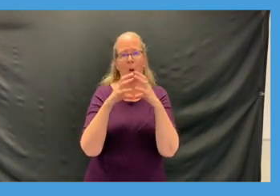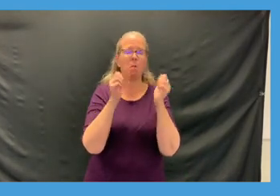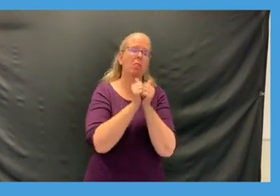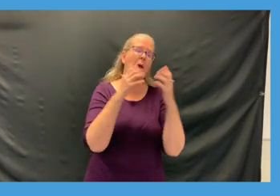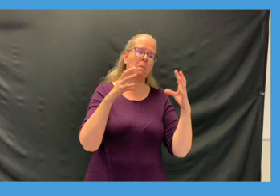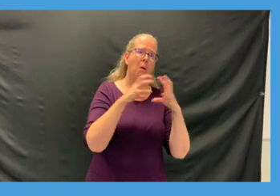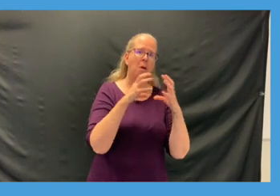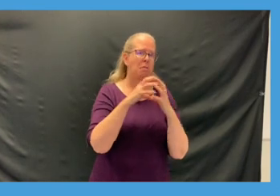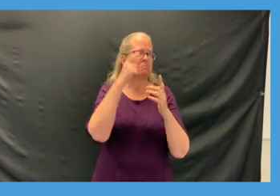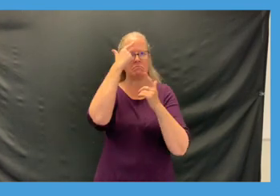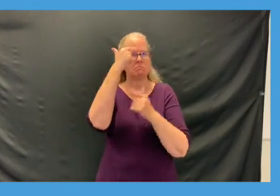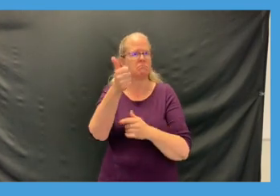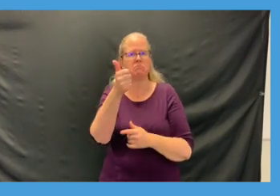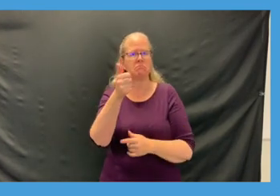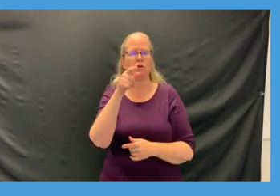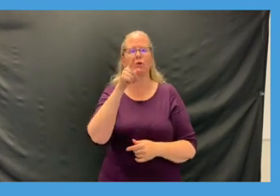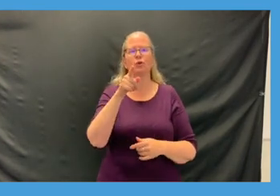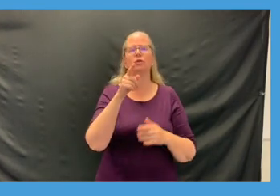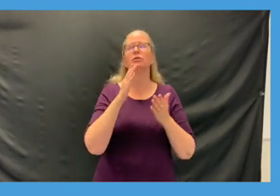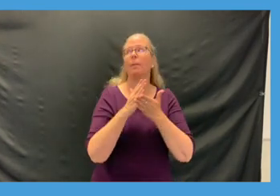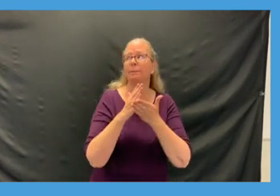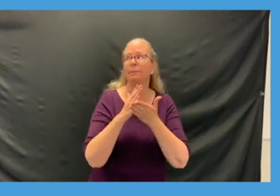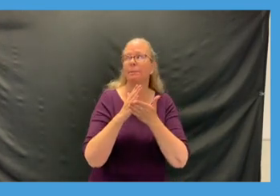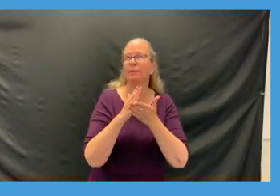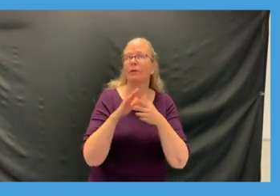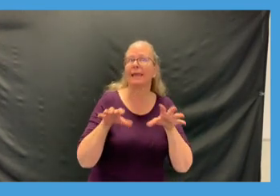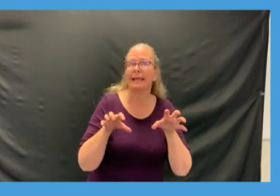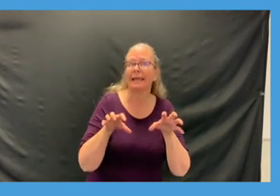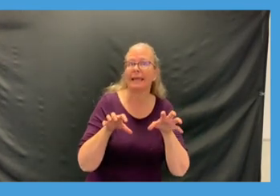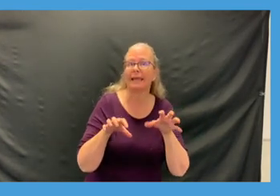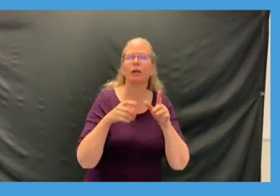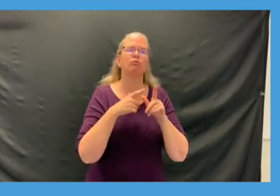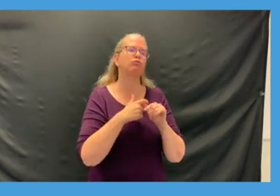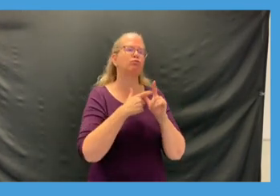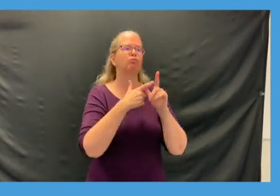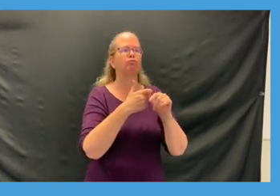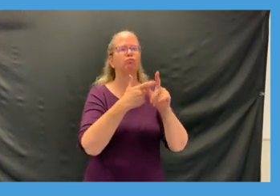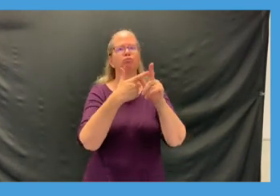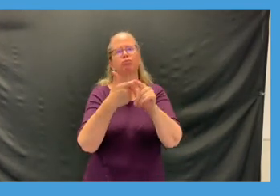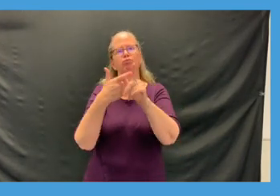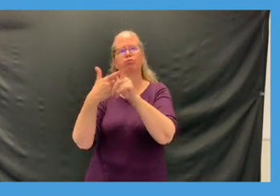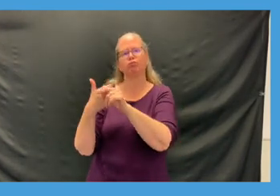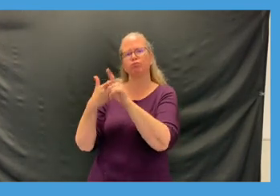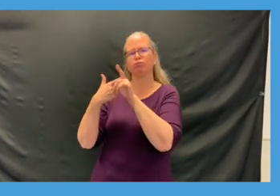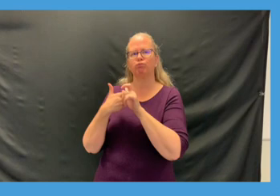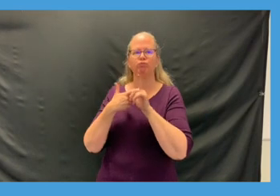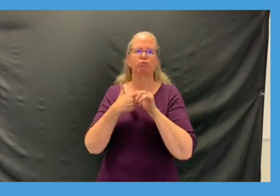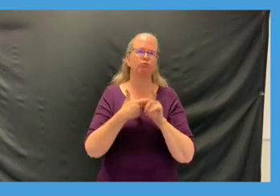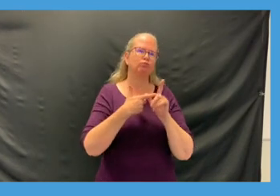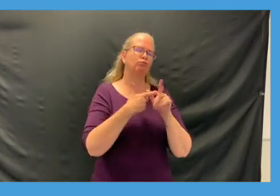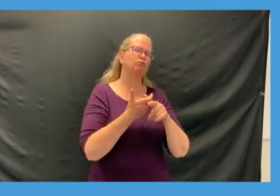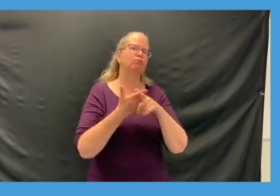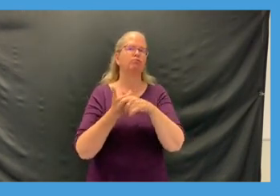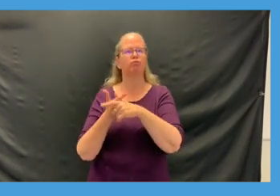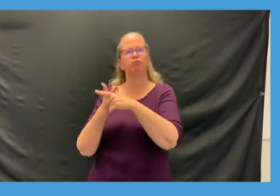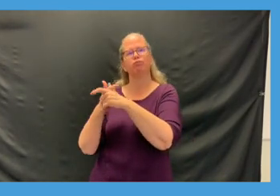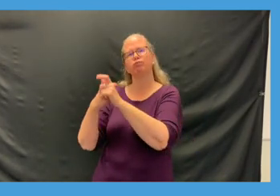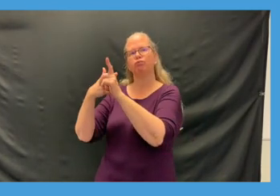try to maybe move a little quicker freeze and dribble again run run run